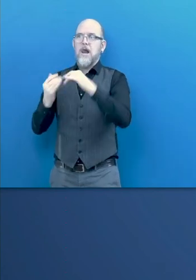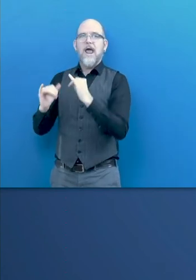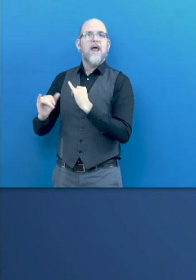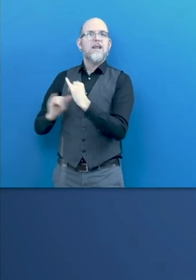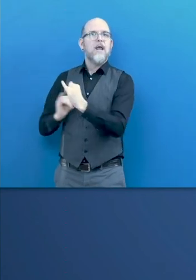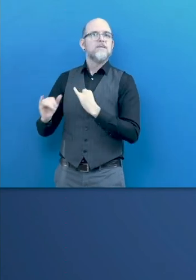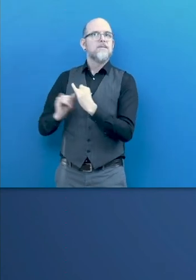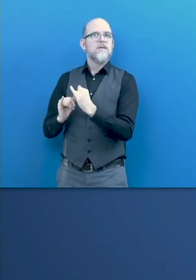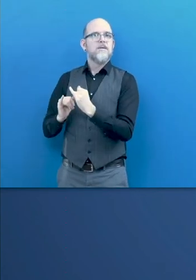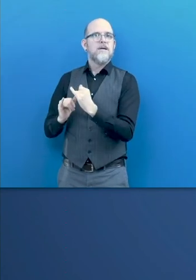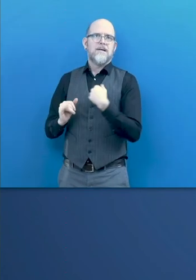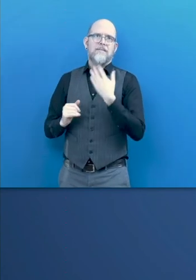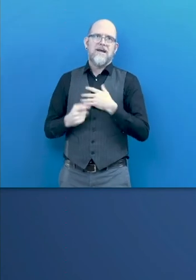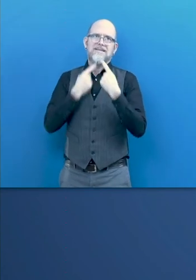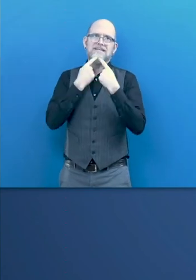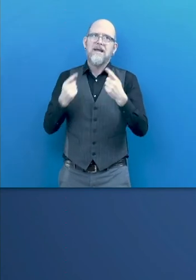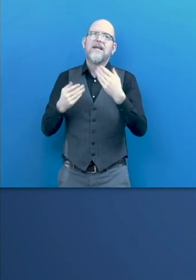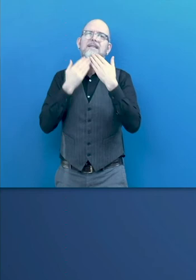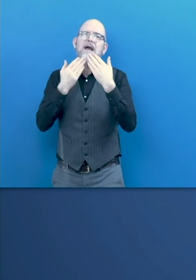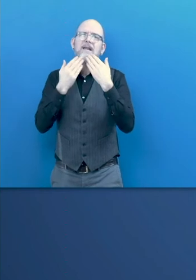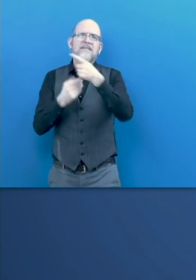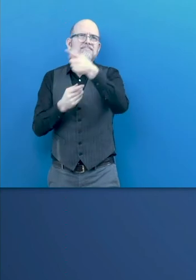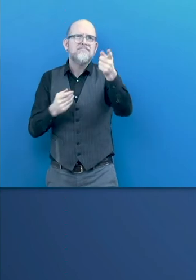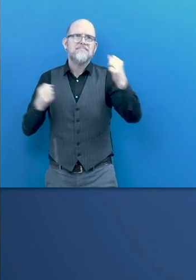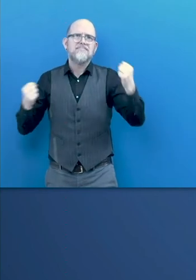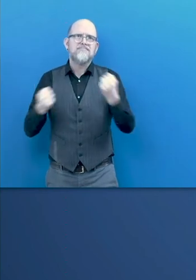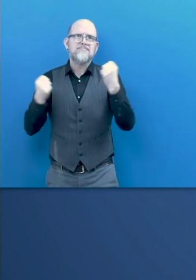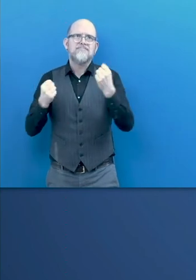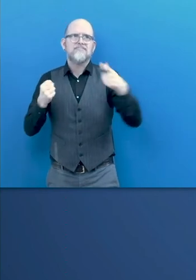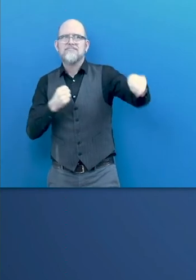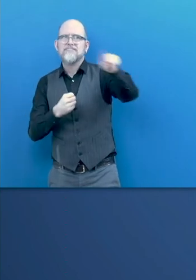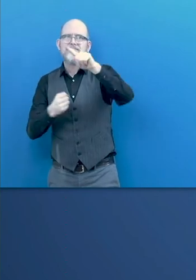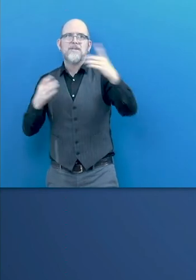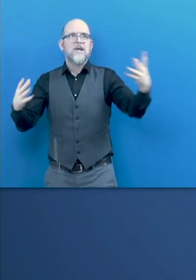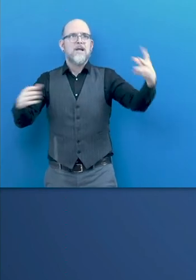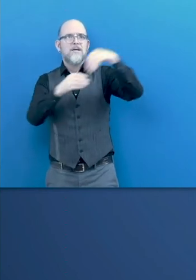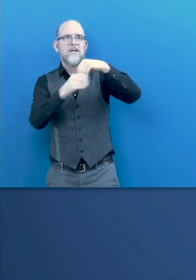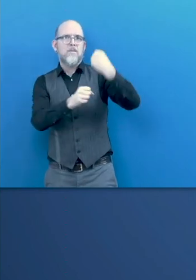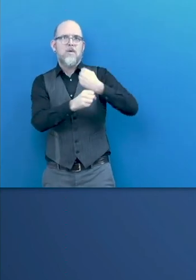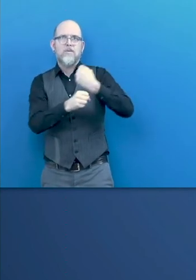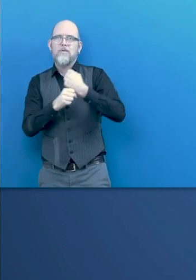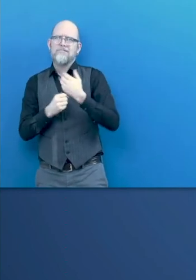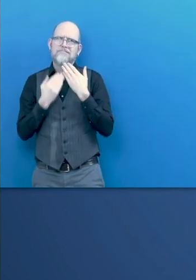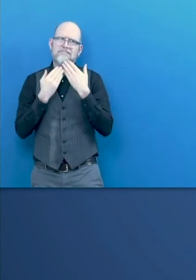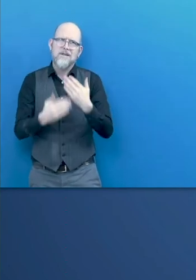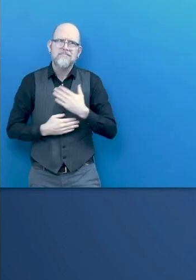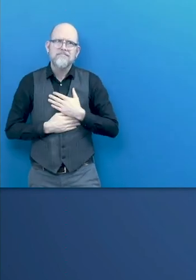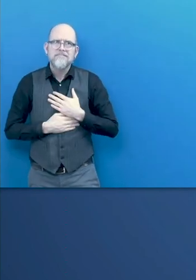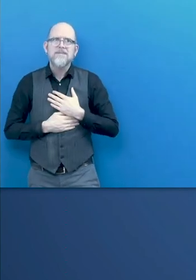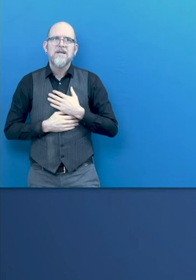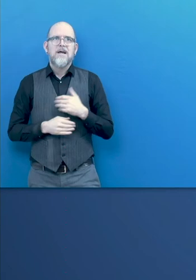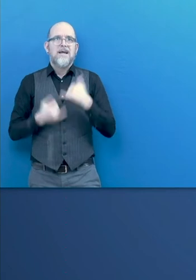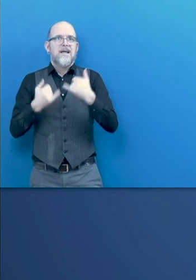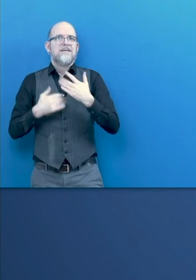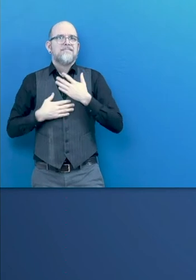all of our partners in this initiative for the excellent collaboration and I would like now